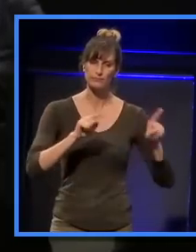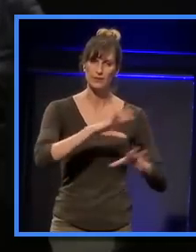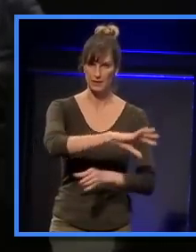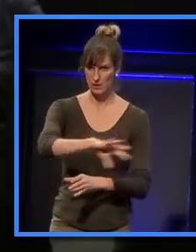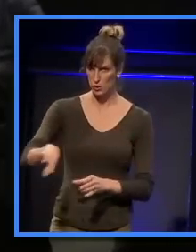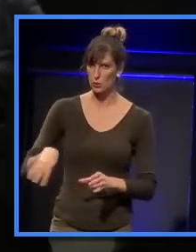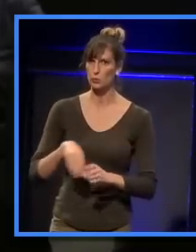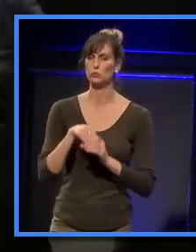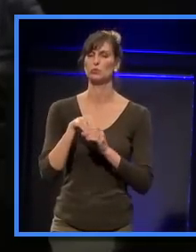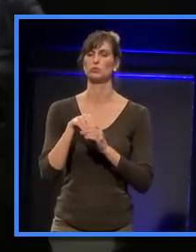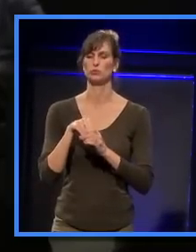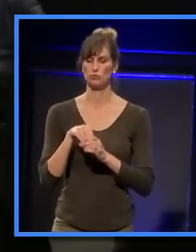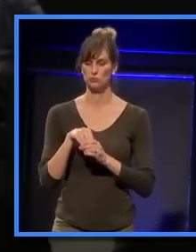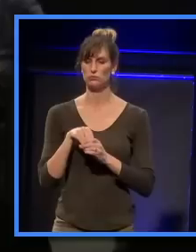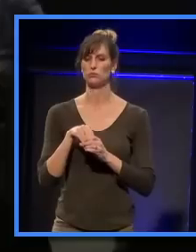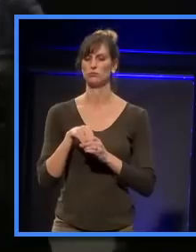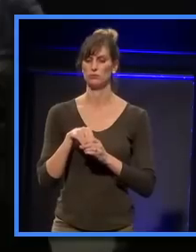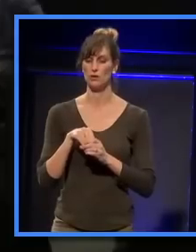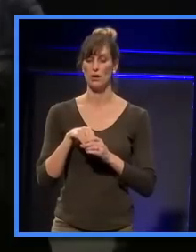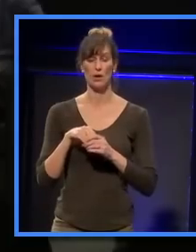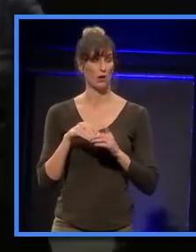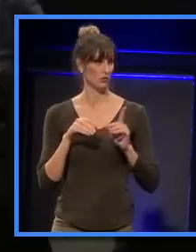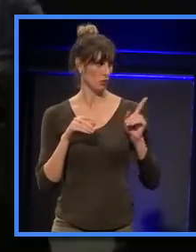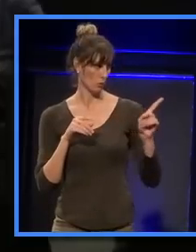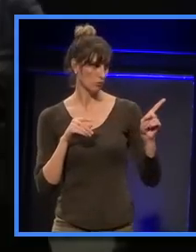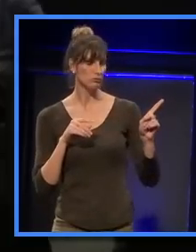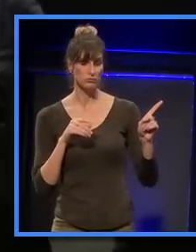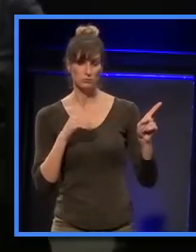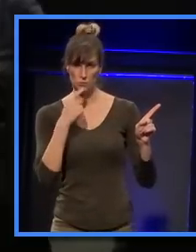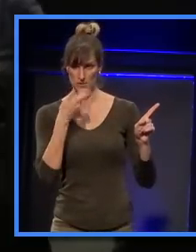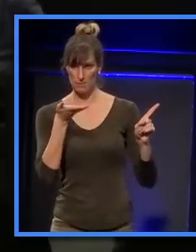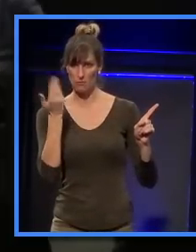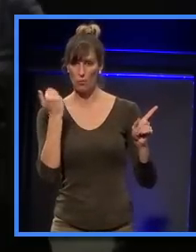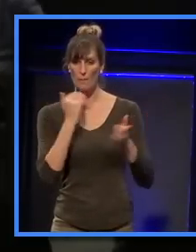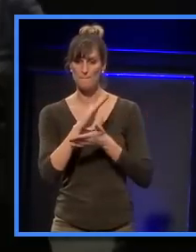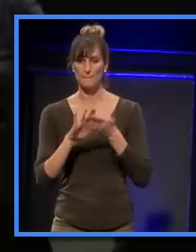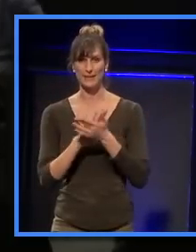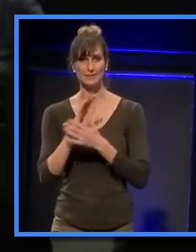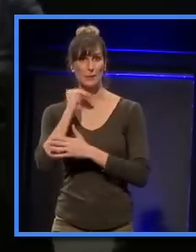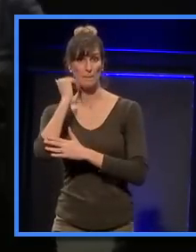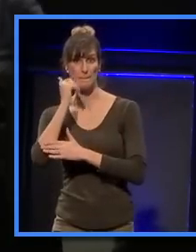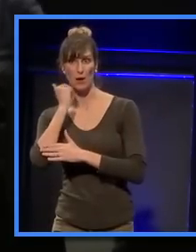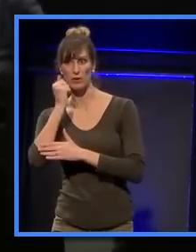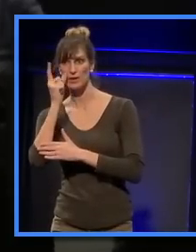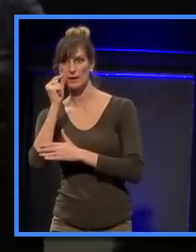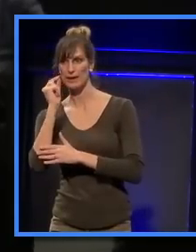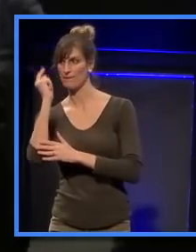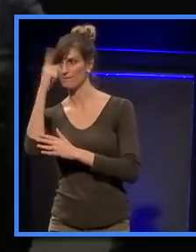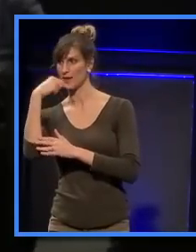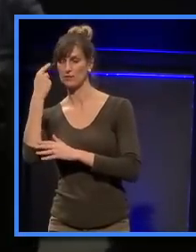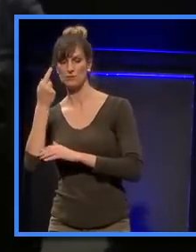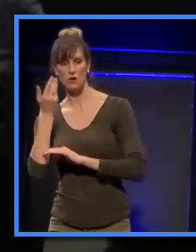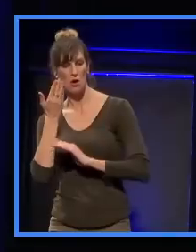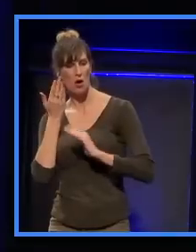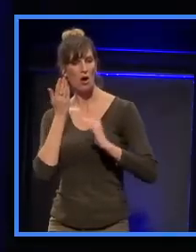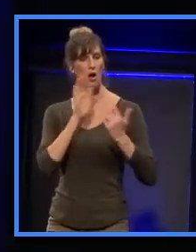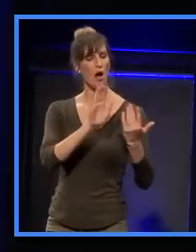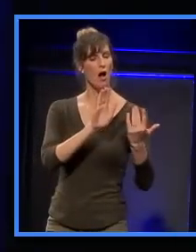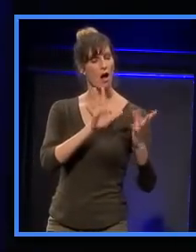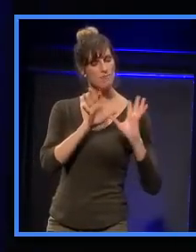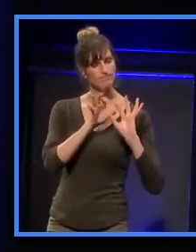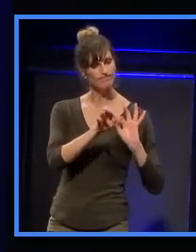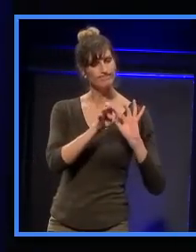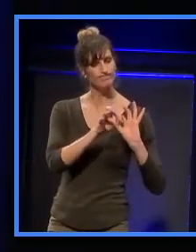conversations, so as you mentioned, that we can see our faces in our places. Okay. Fantastic.